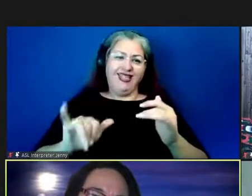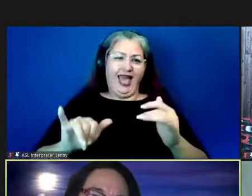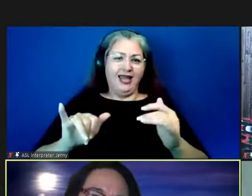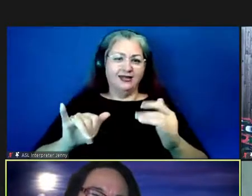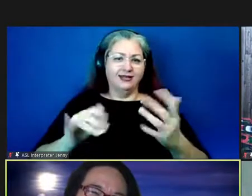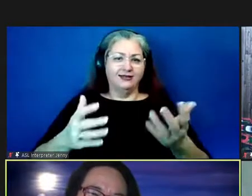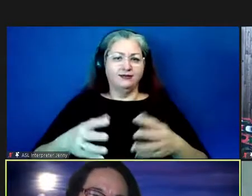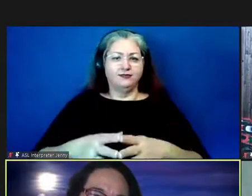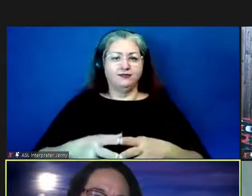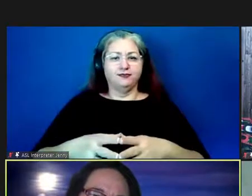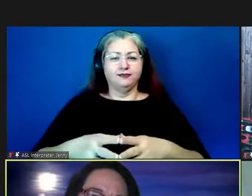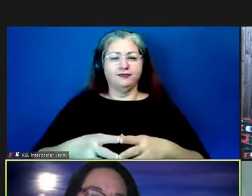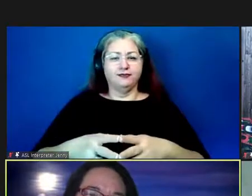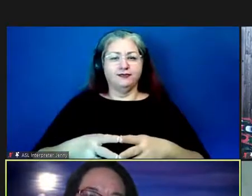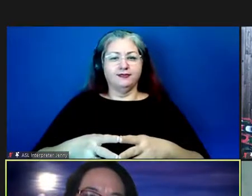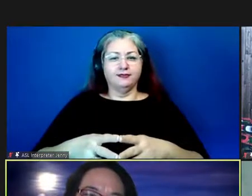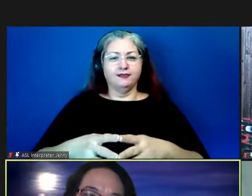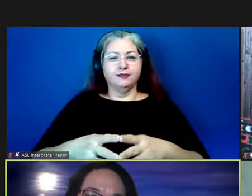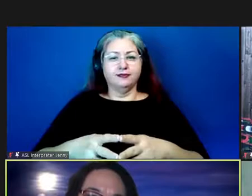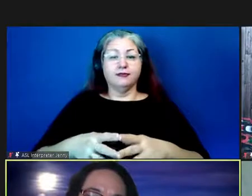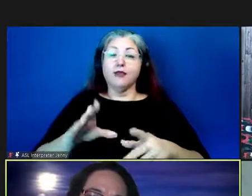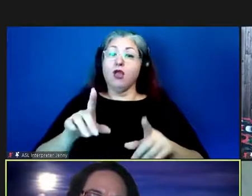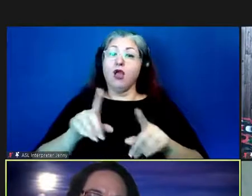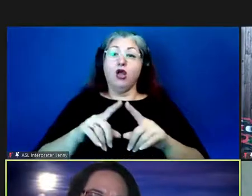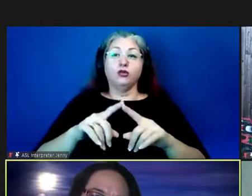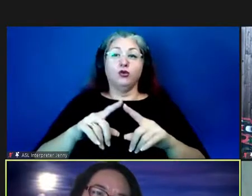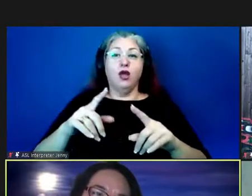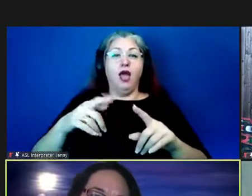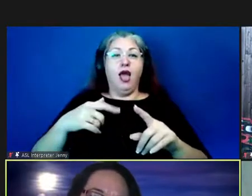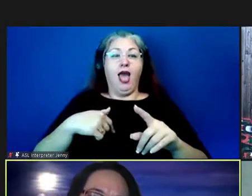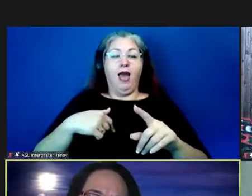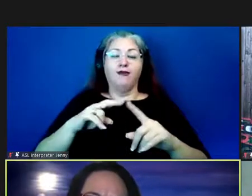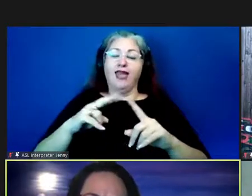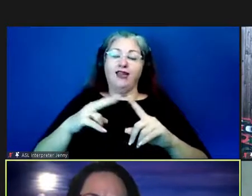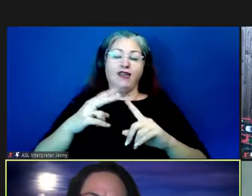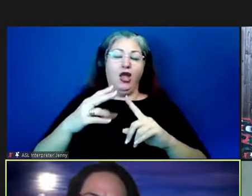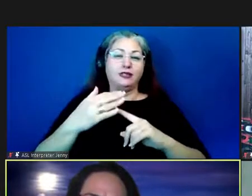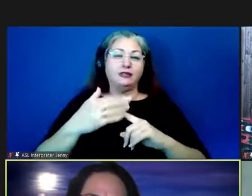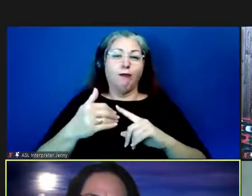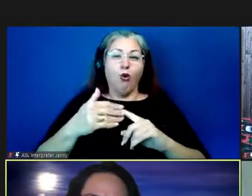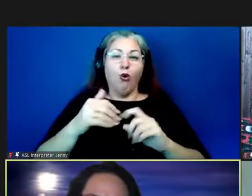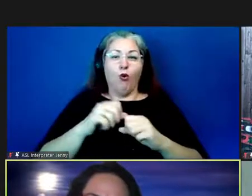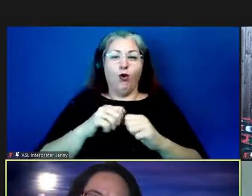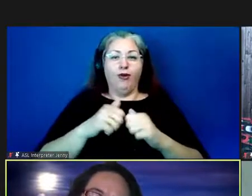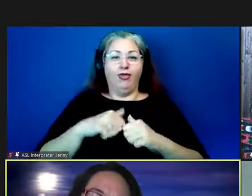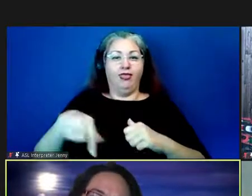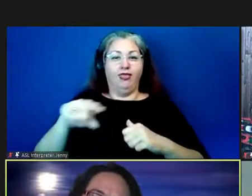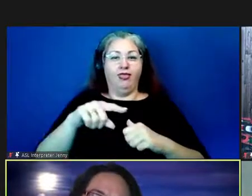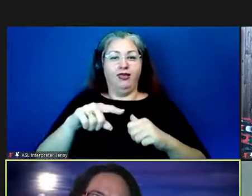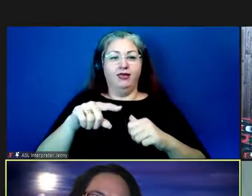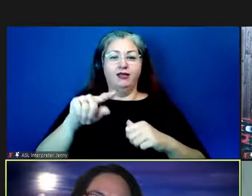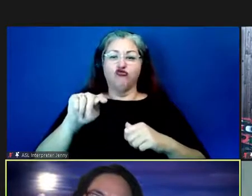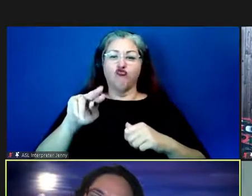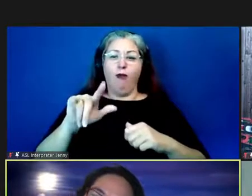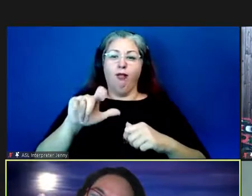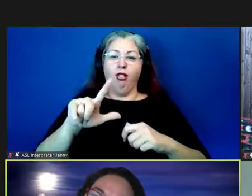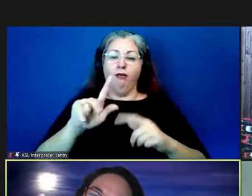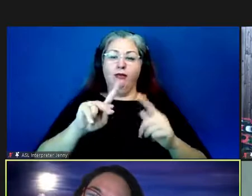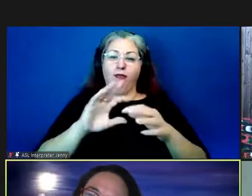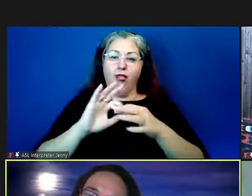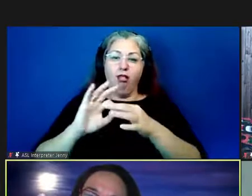and i gotta say i've been really spoiled working with this inter-tribal group of people um